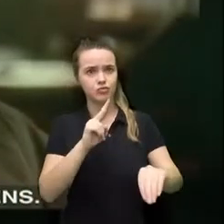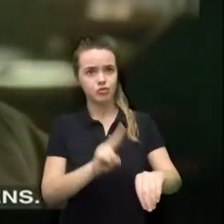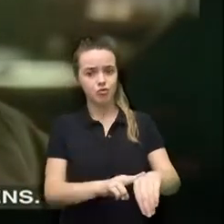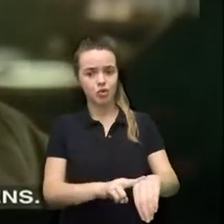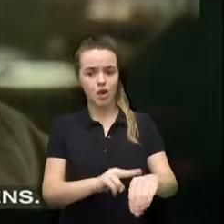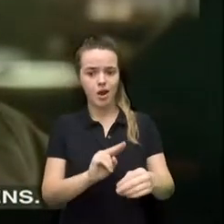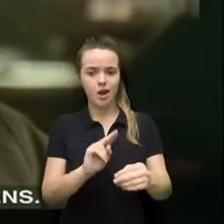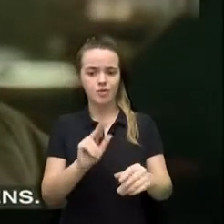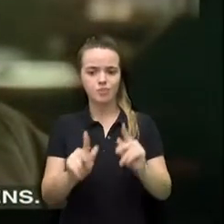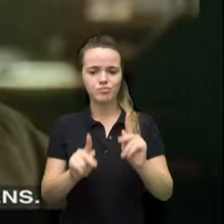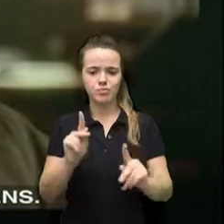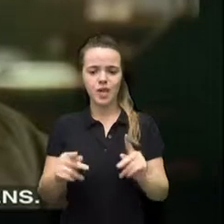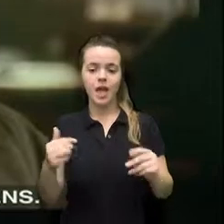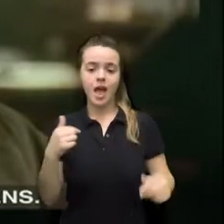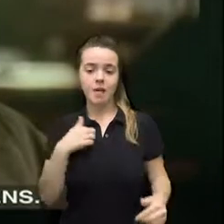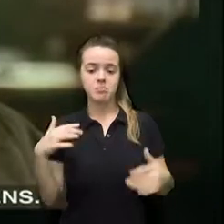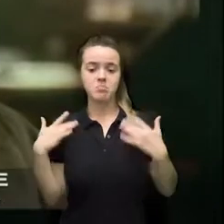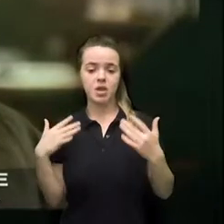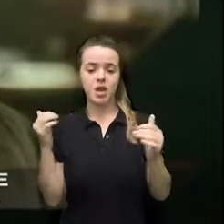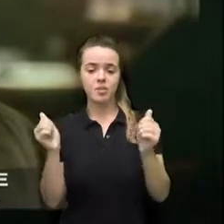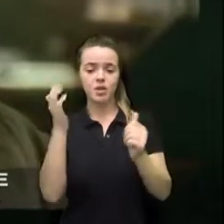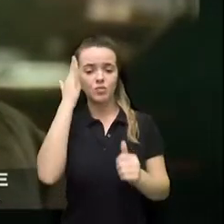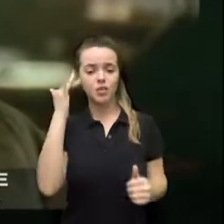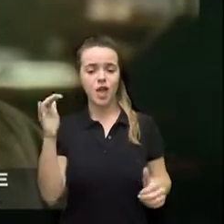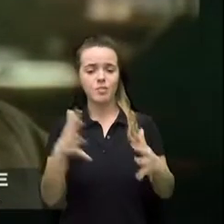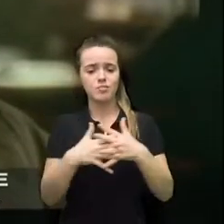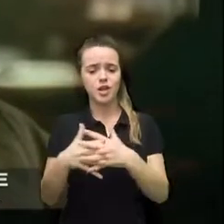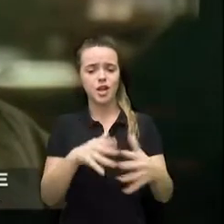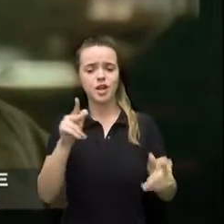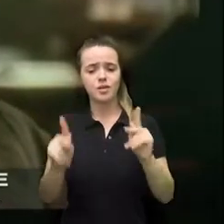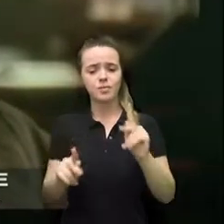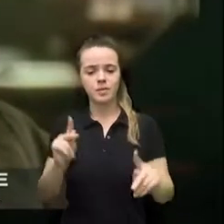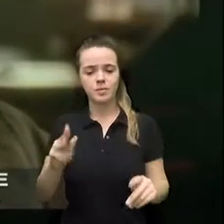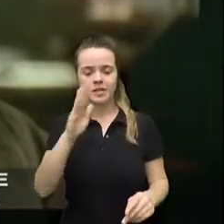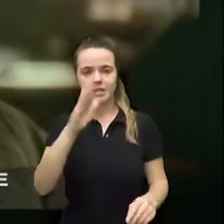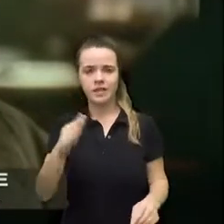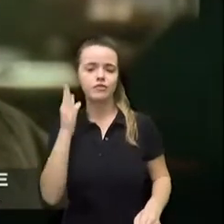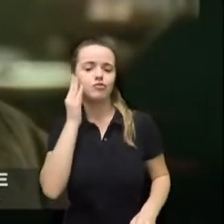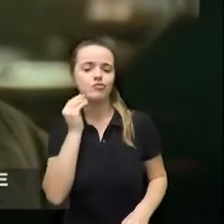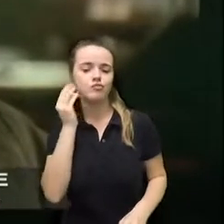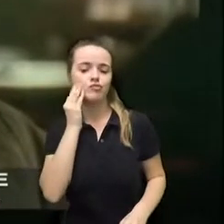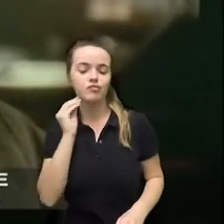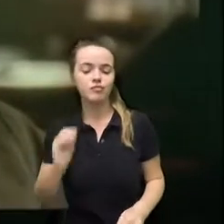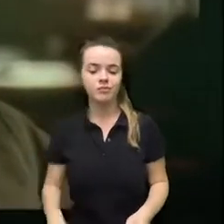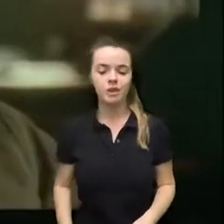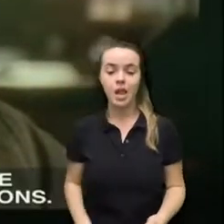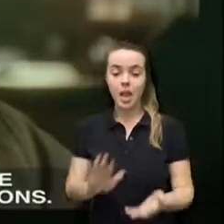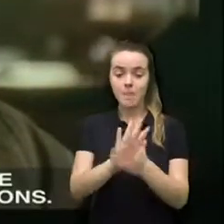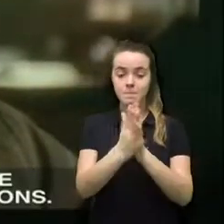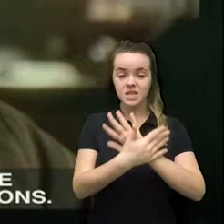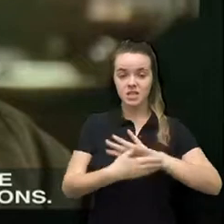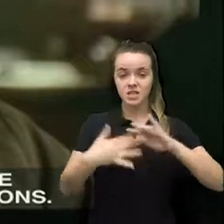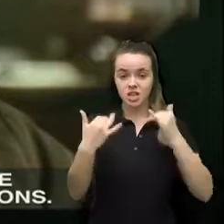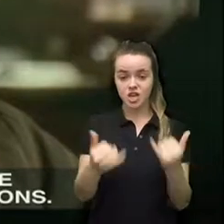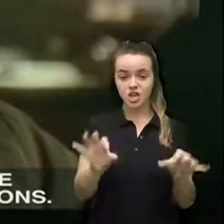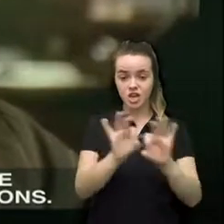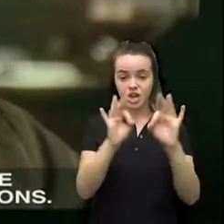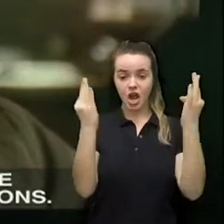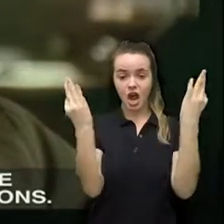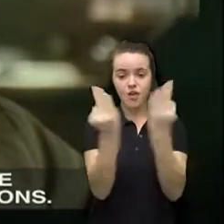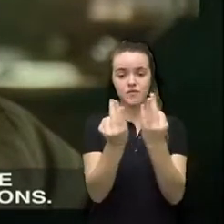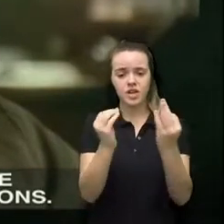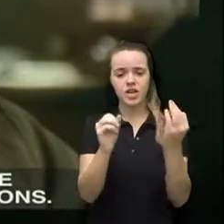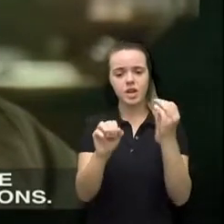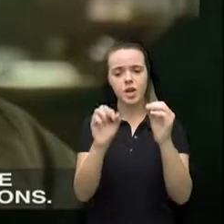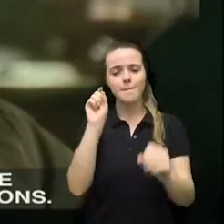peace and a new scene opens the object now is to make our independence work to do this